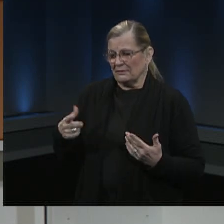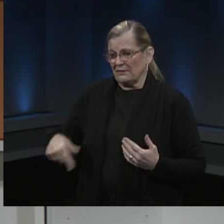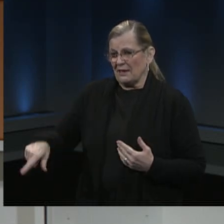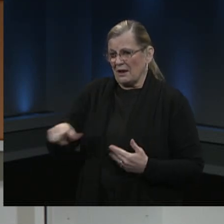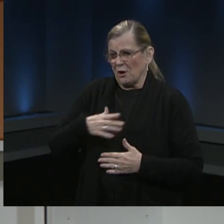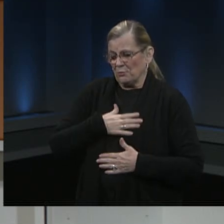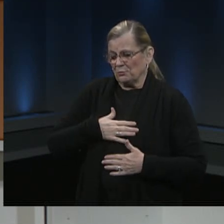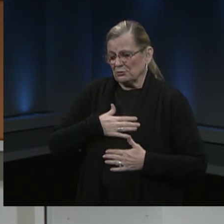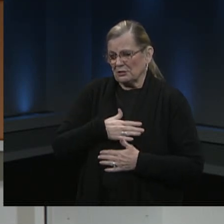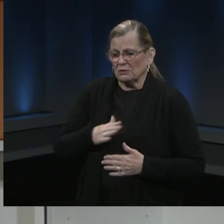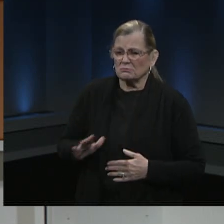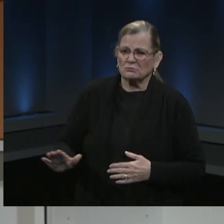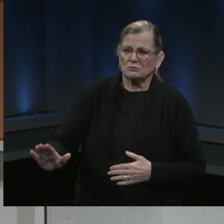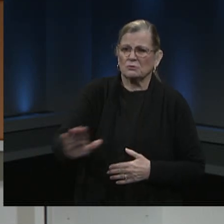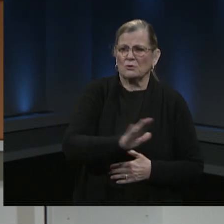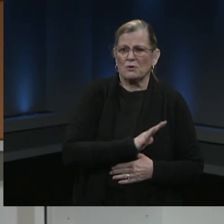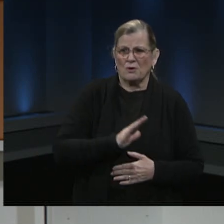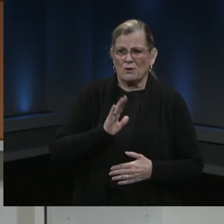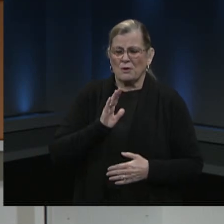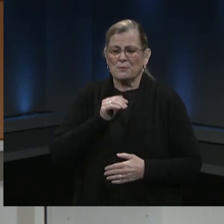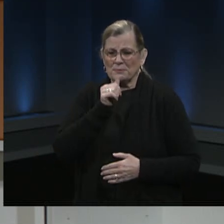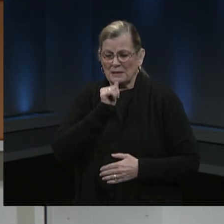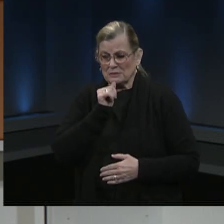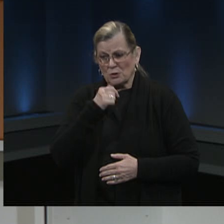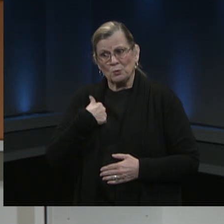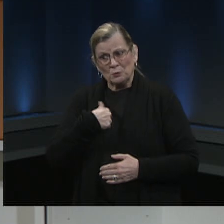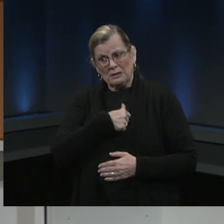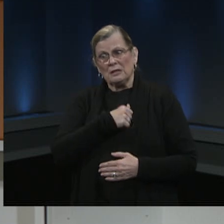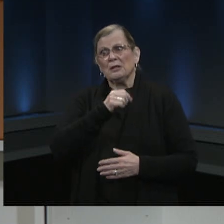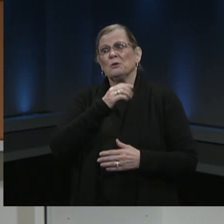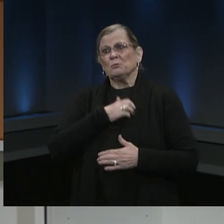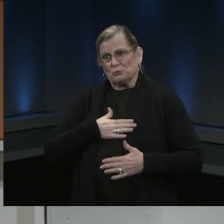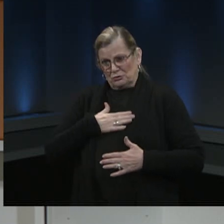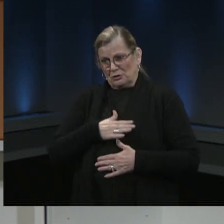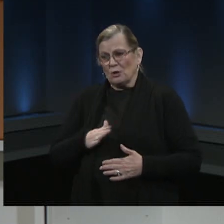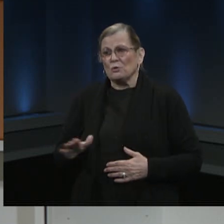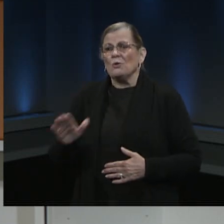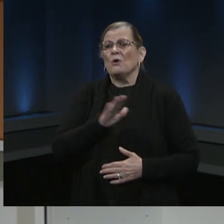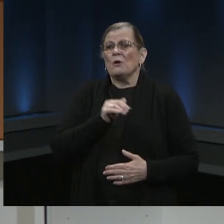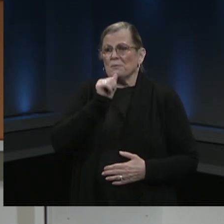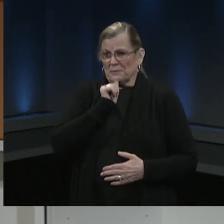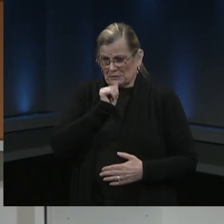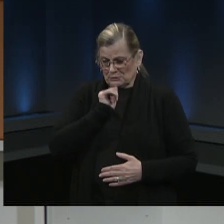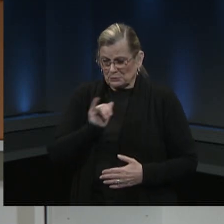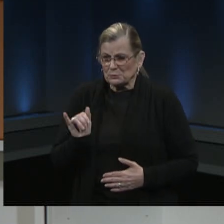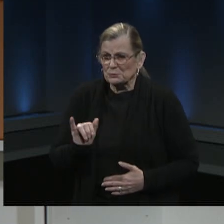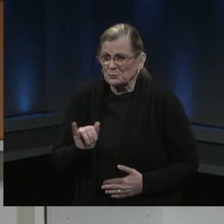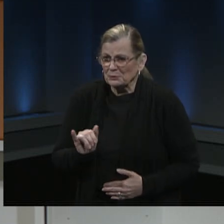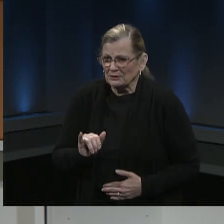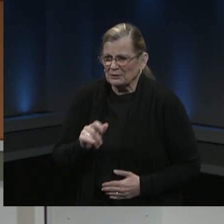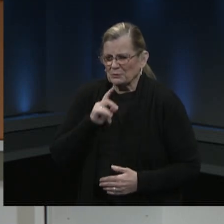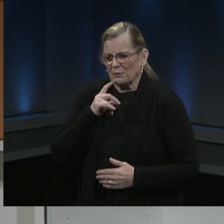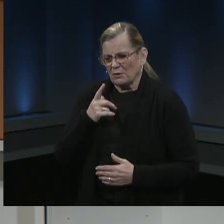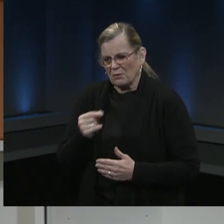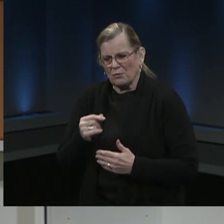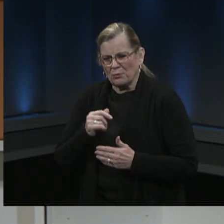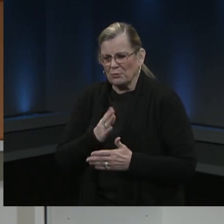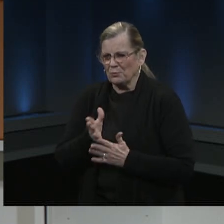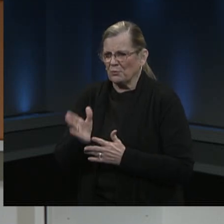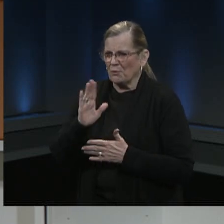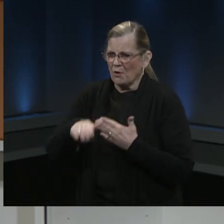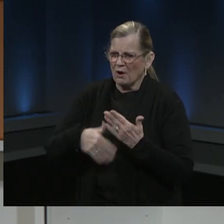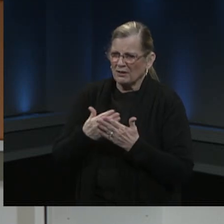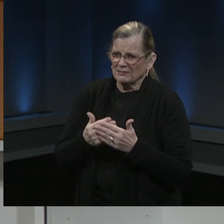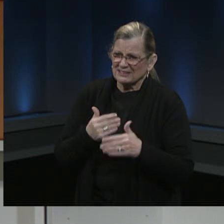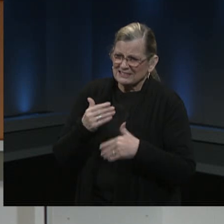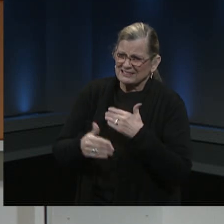appreciate your patience and we'll continue to keep you informed all the way through this vaccination process. Again, these vaccines represent